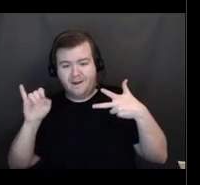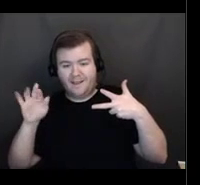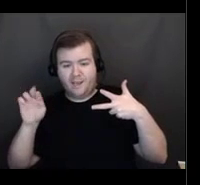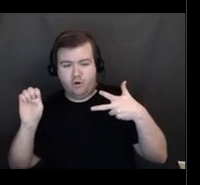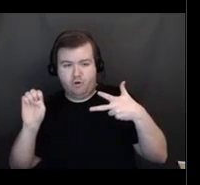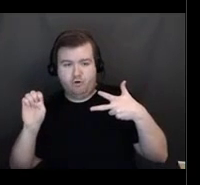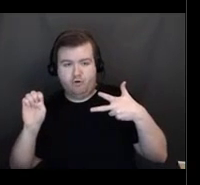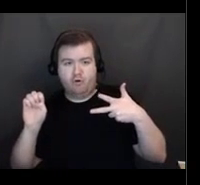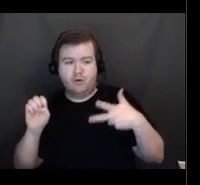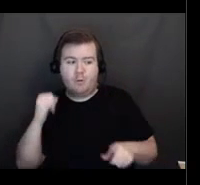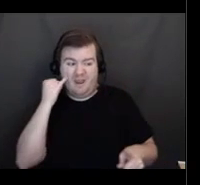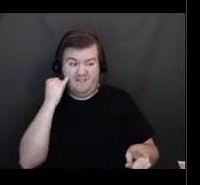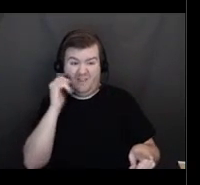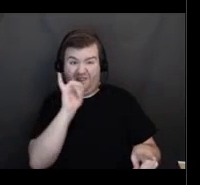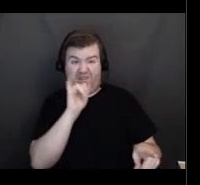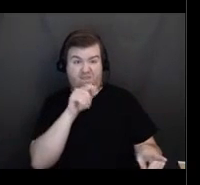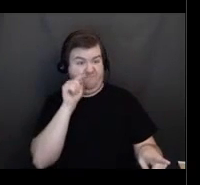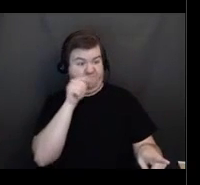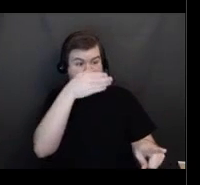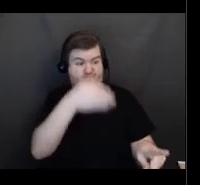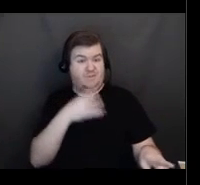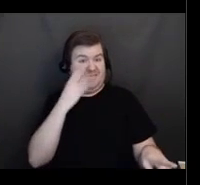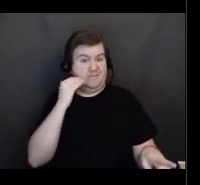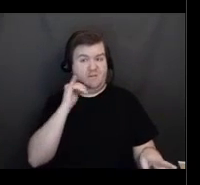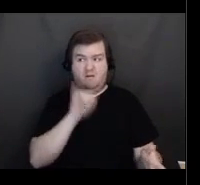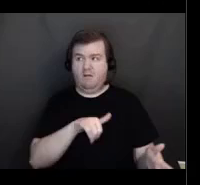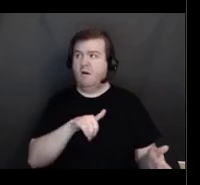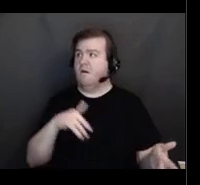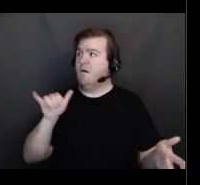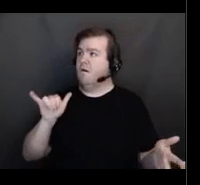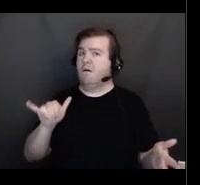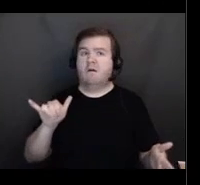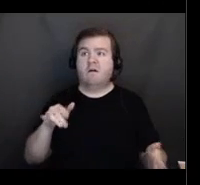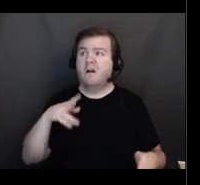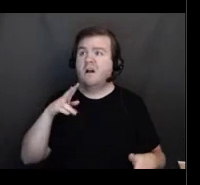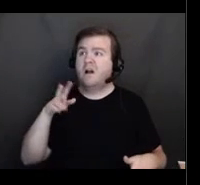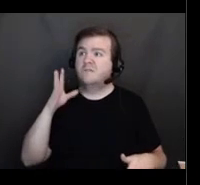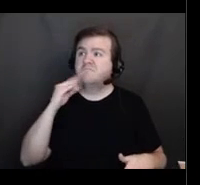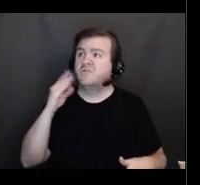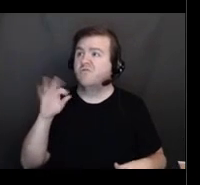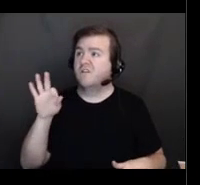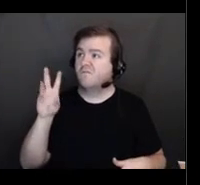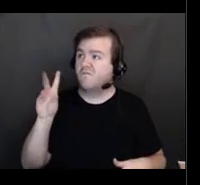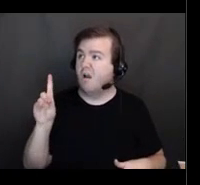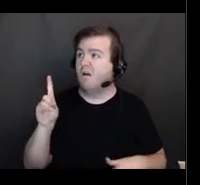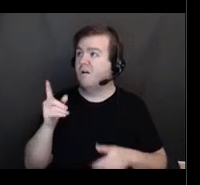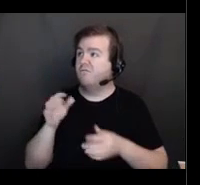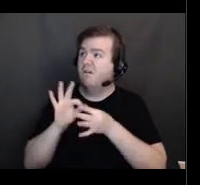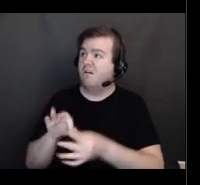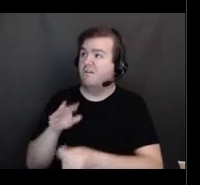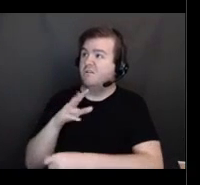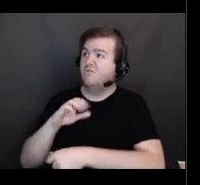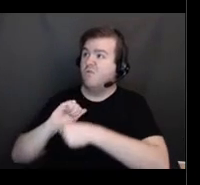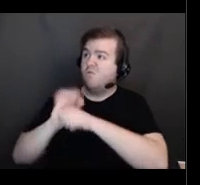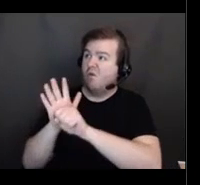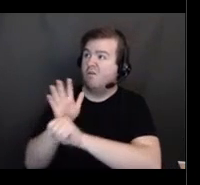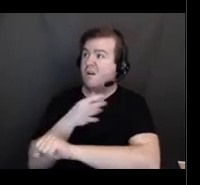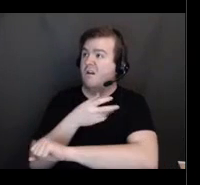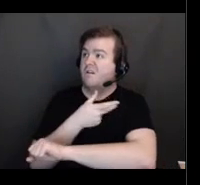report that they've been a victim of a COVID-19 vaccine scam. Report that to those federal